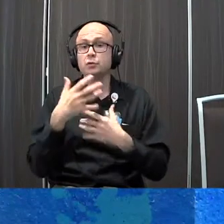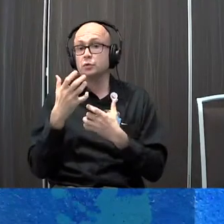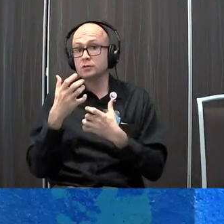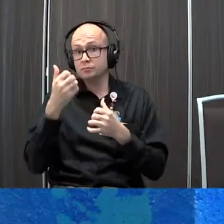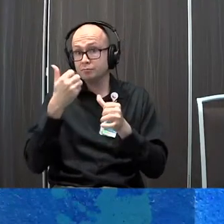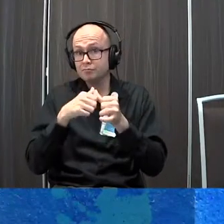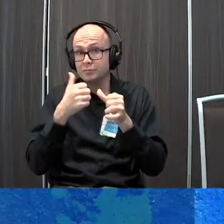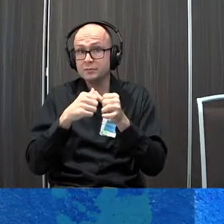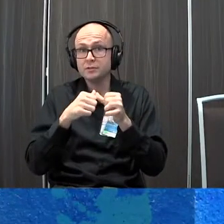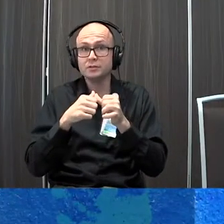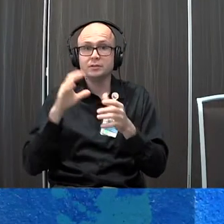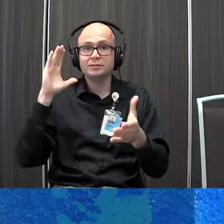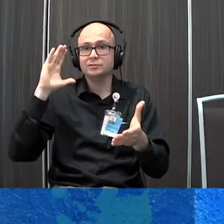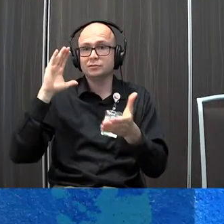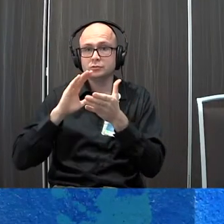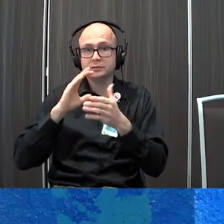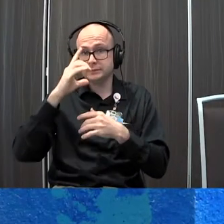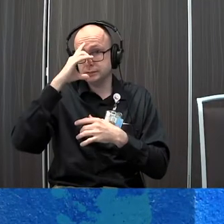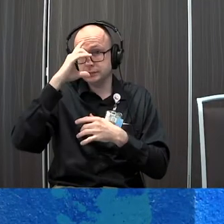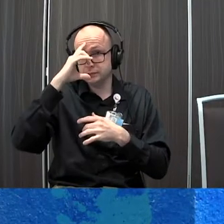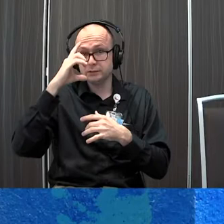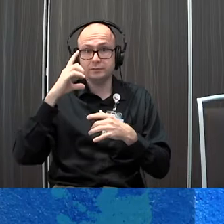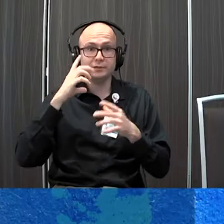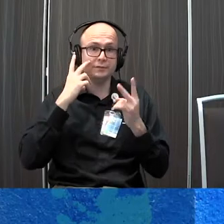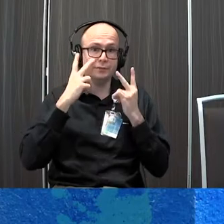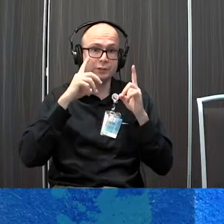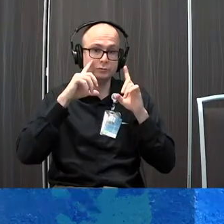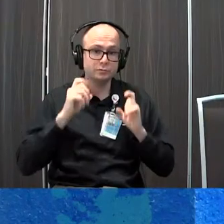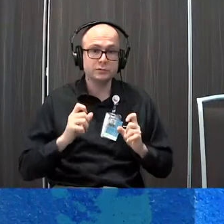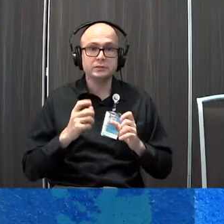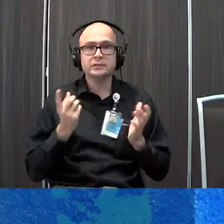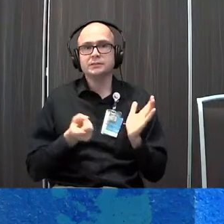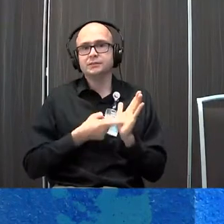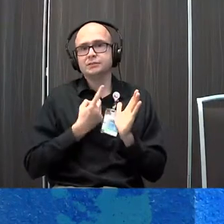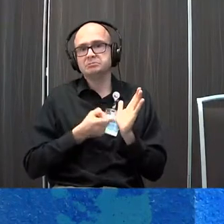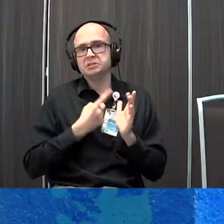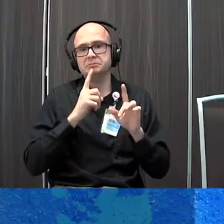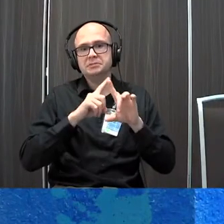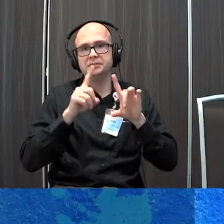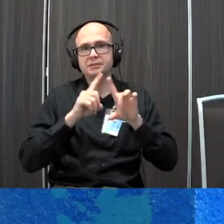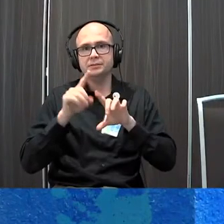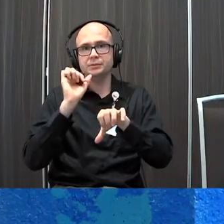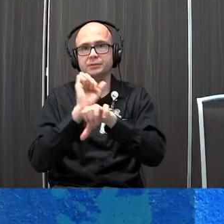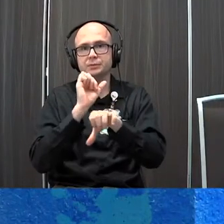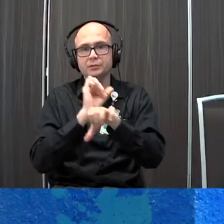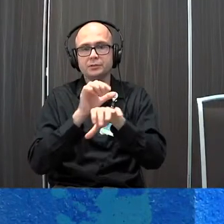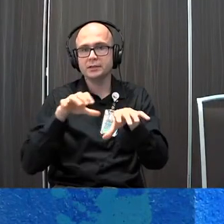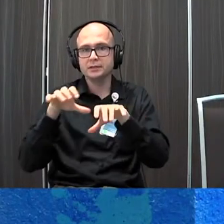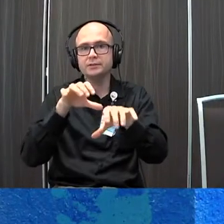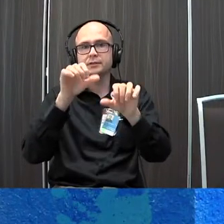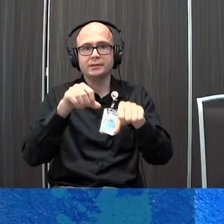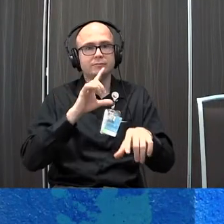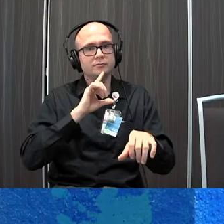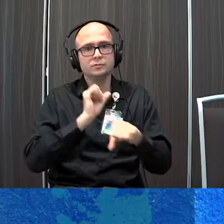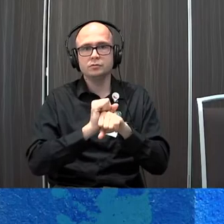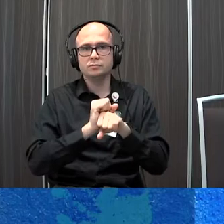sure some at times that we're decreasing the cognitive and visual demand sometimes the multitask activity can really